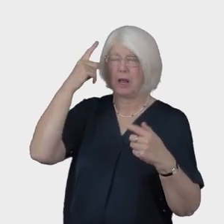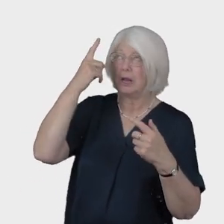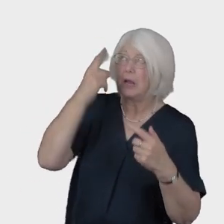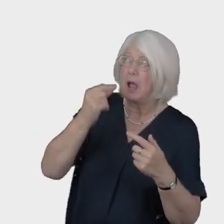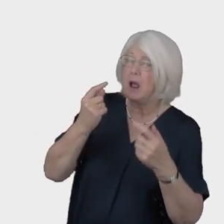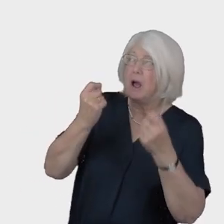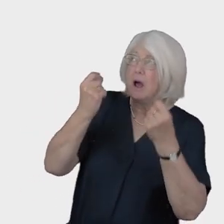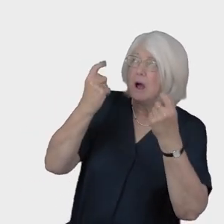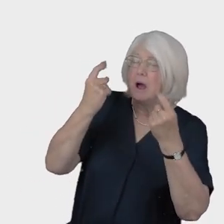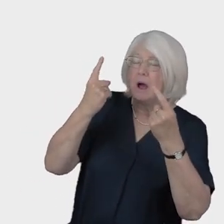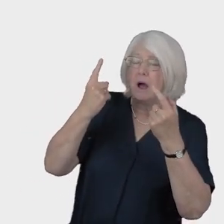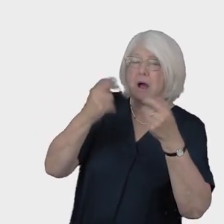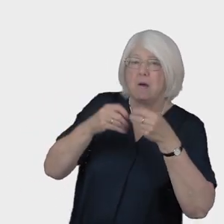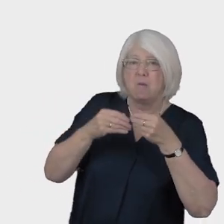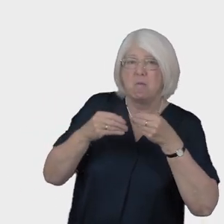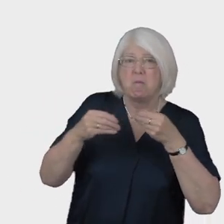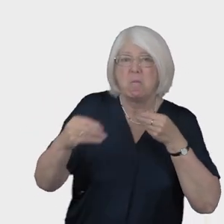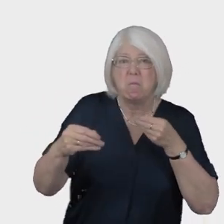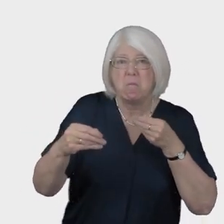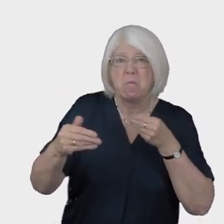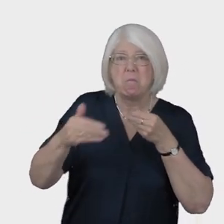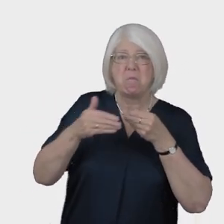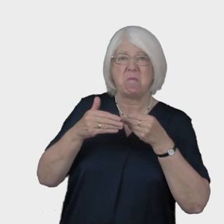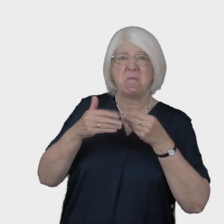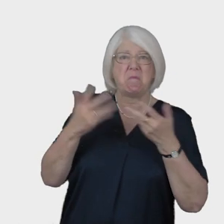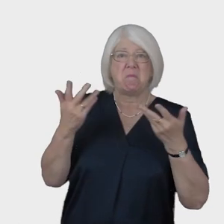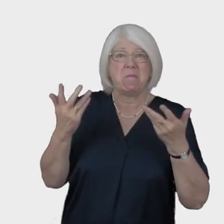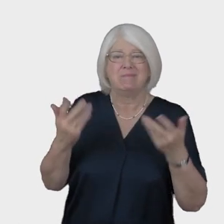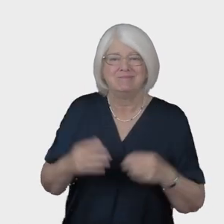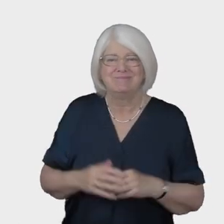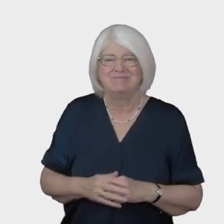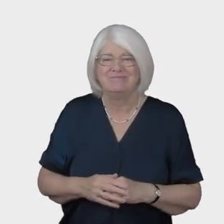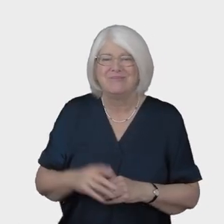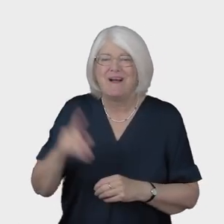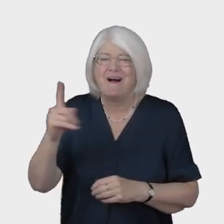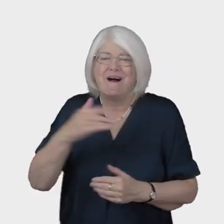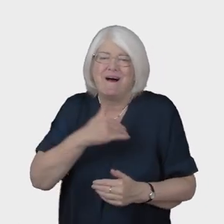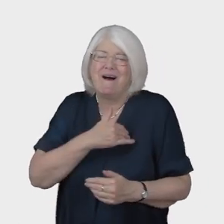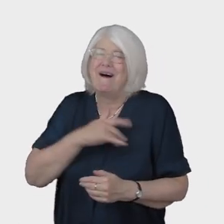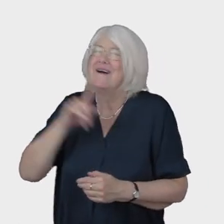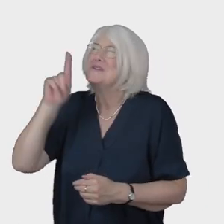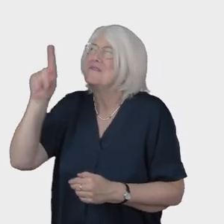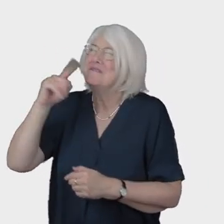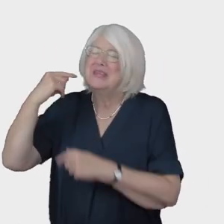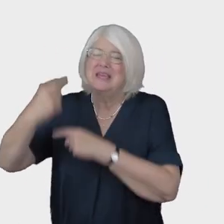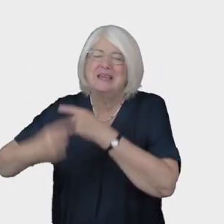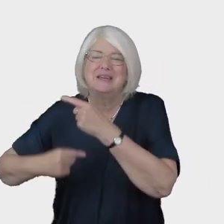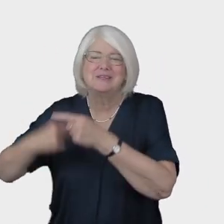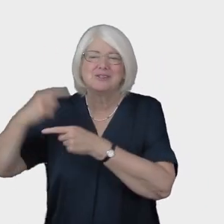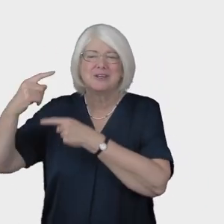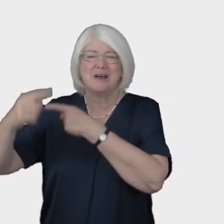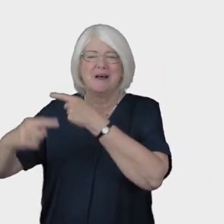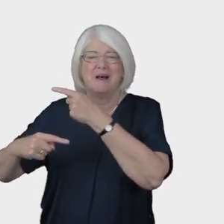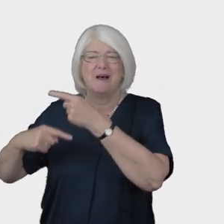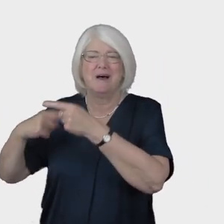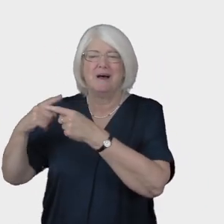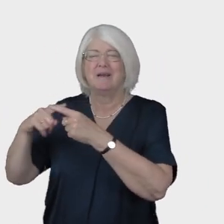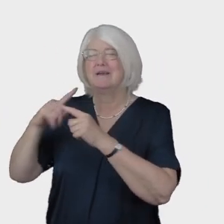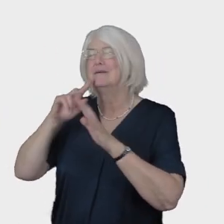measure of life and the heart of the